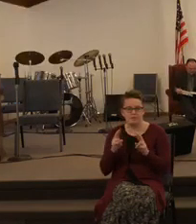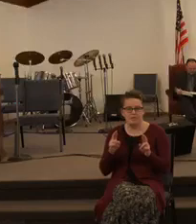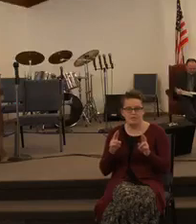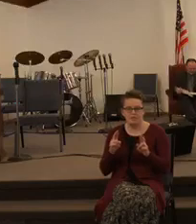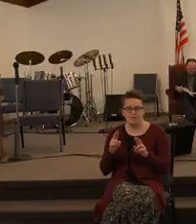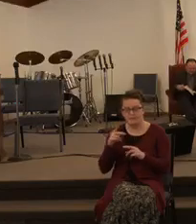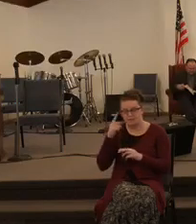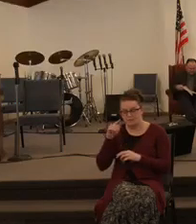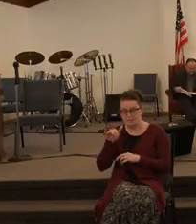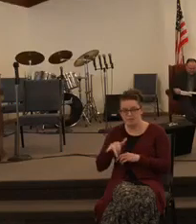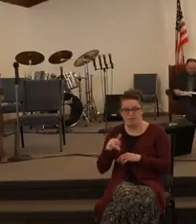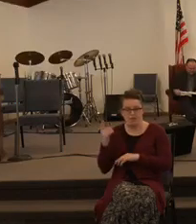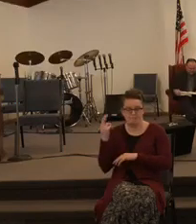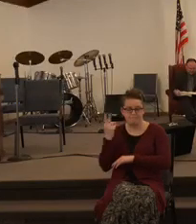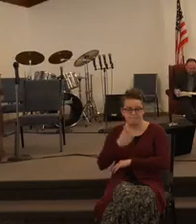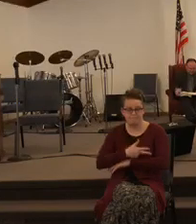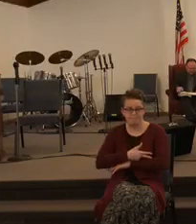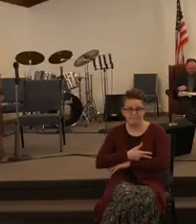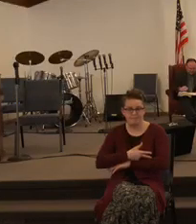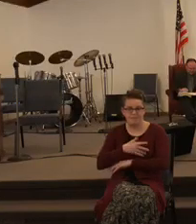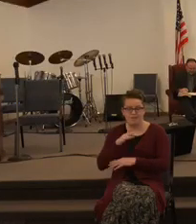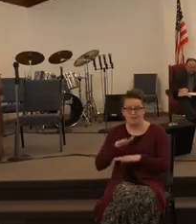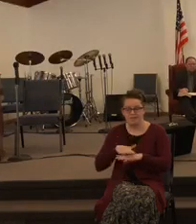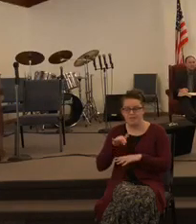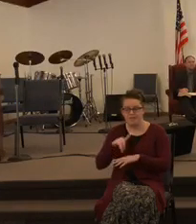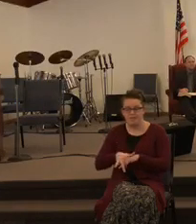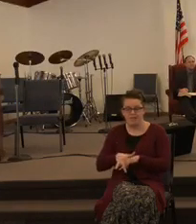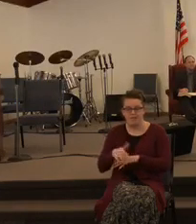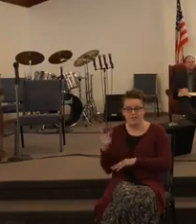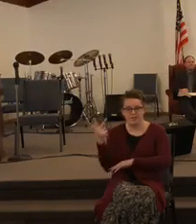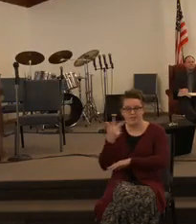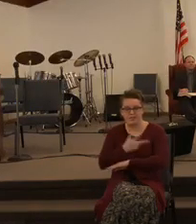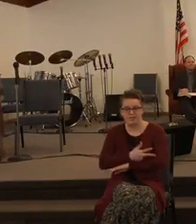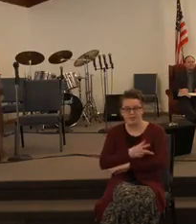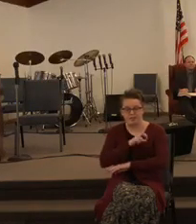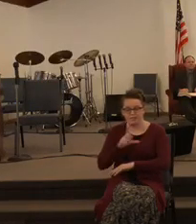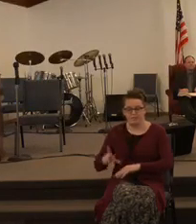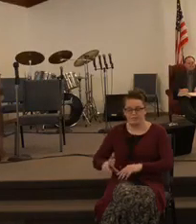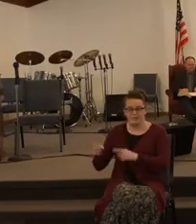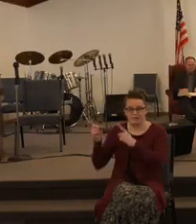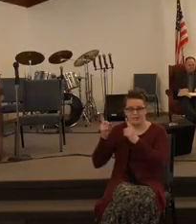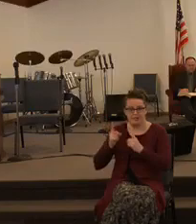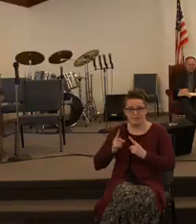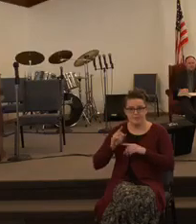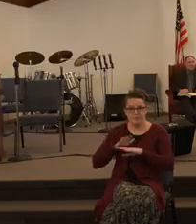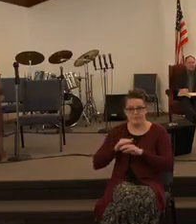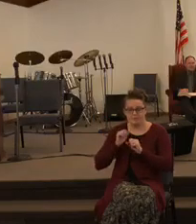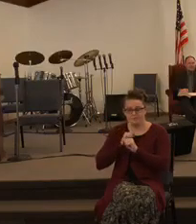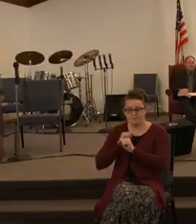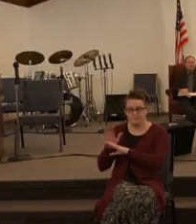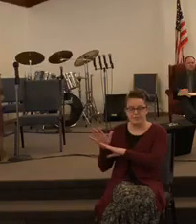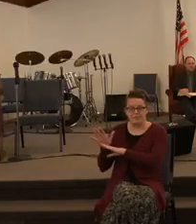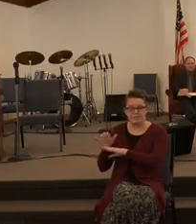that third day because on the third day the Lord is going to come down on Mount Sinai